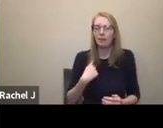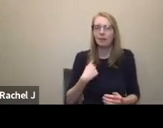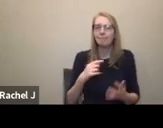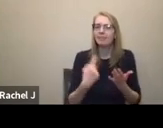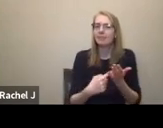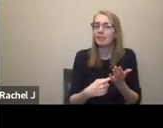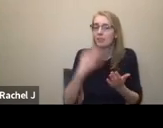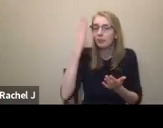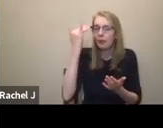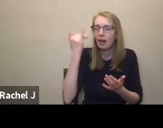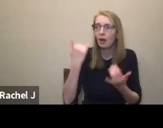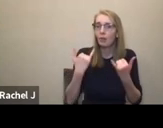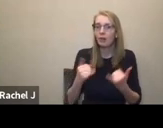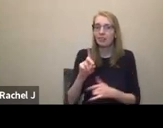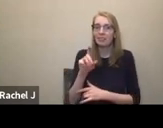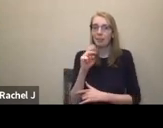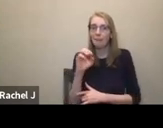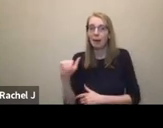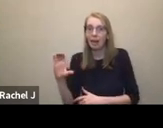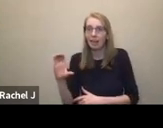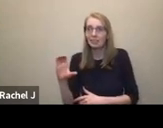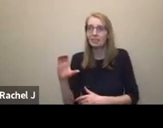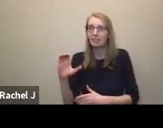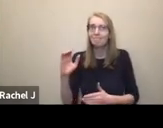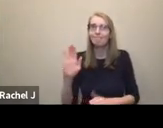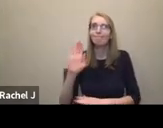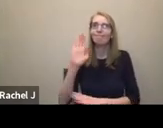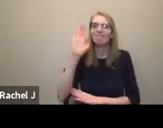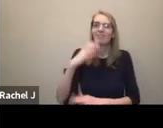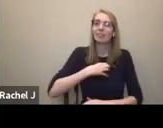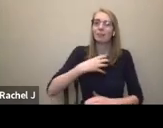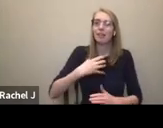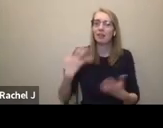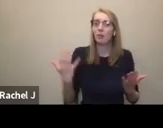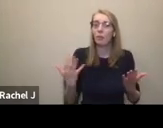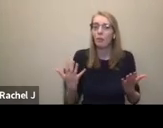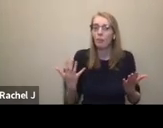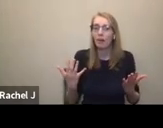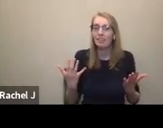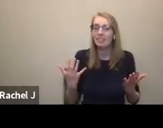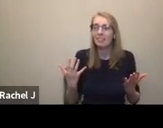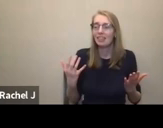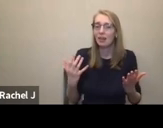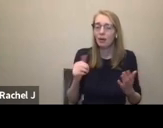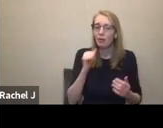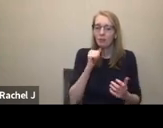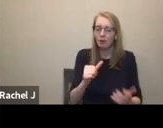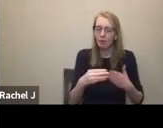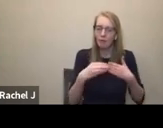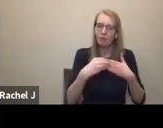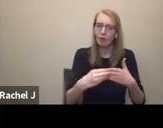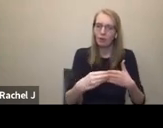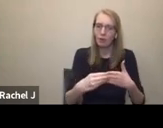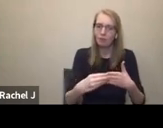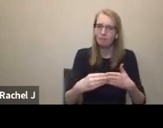industry standards are not being upheld when people are engaging disabled artists. We're not treating them as peers, or as colleagues, we're treating them